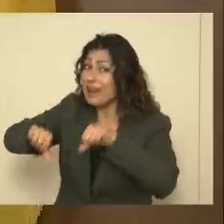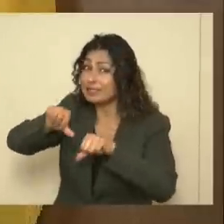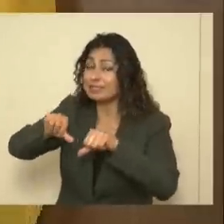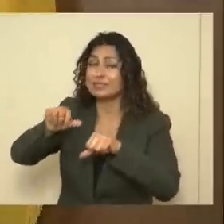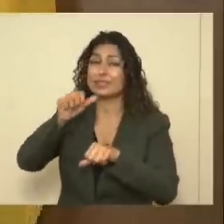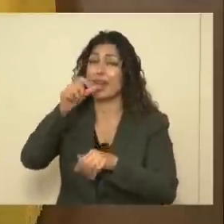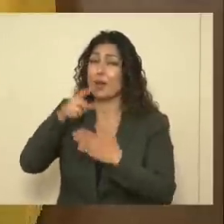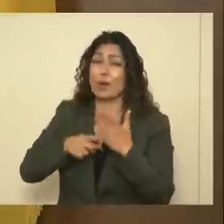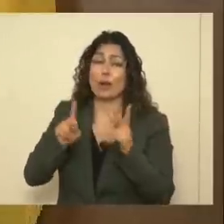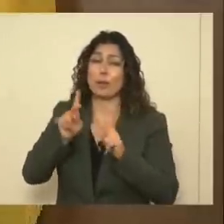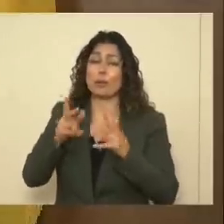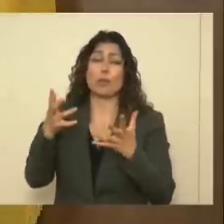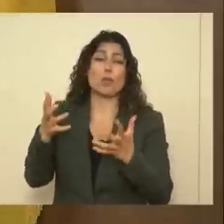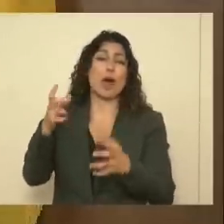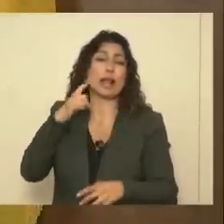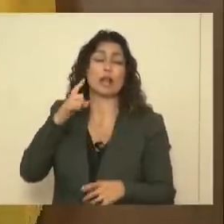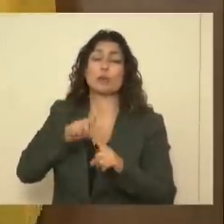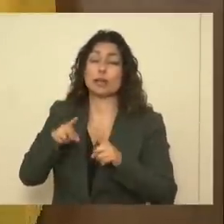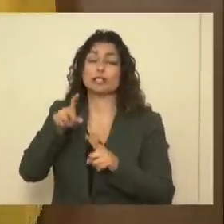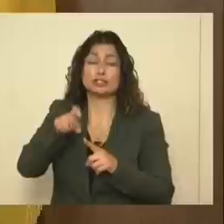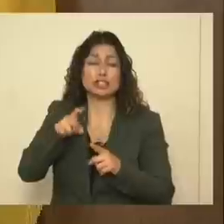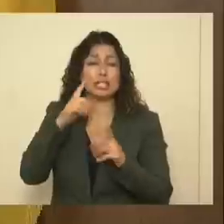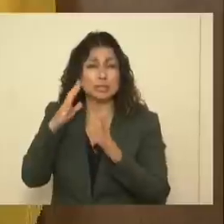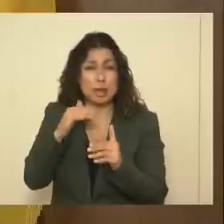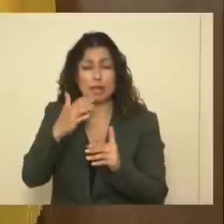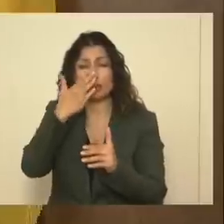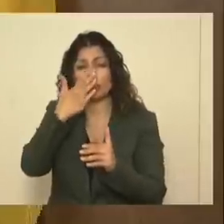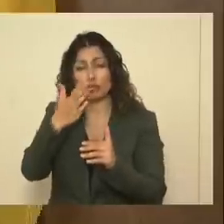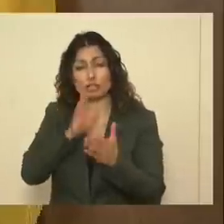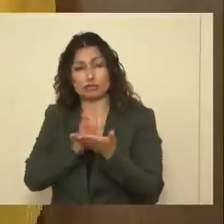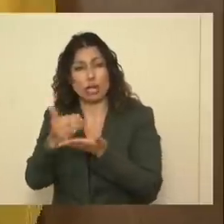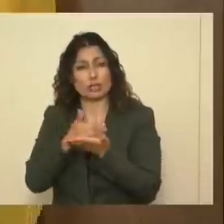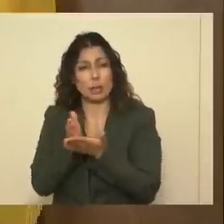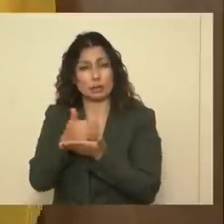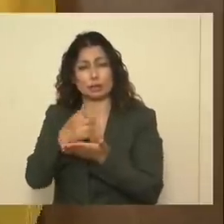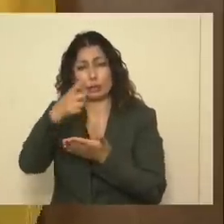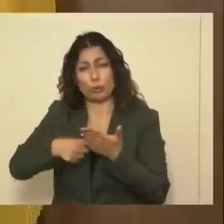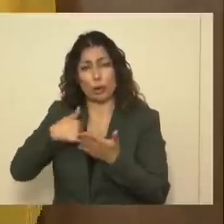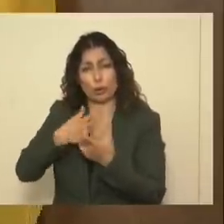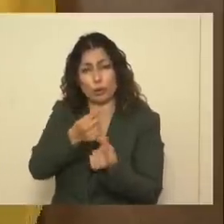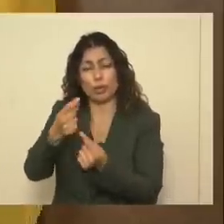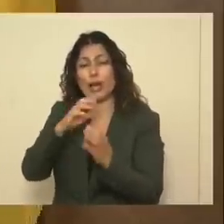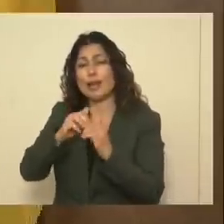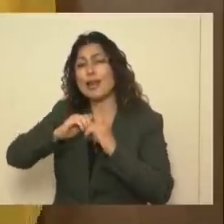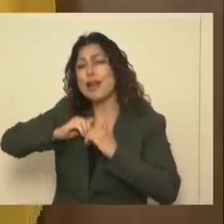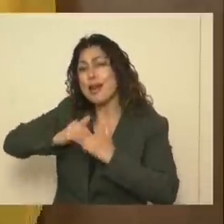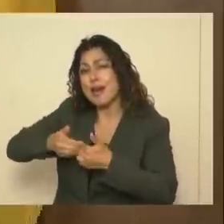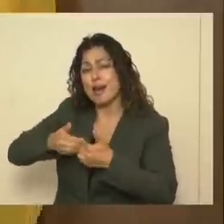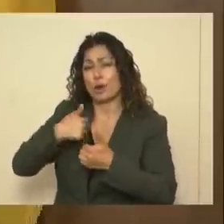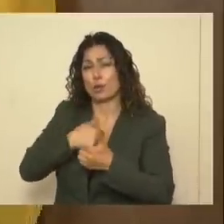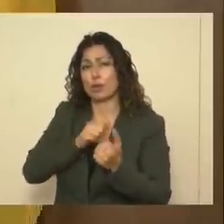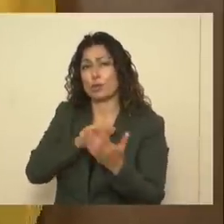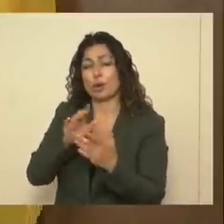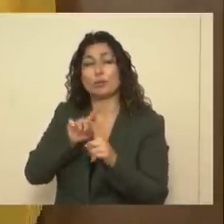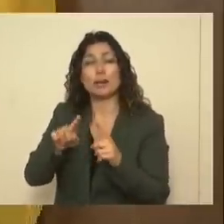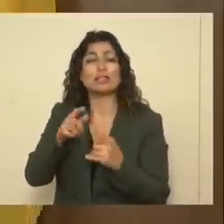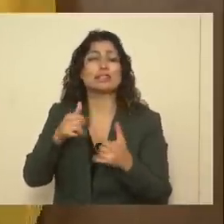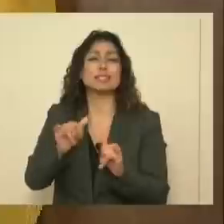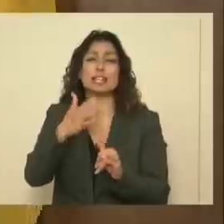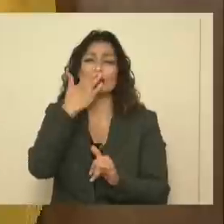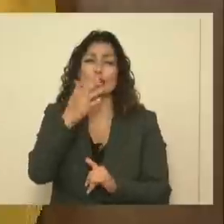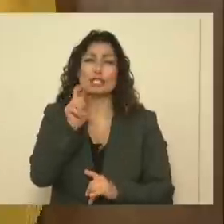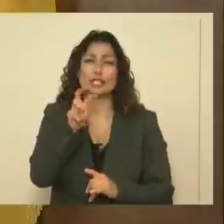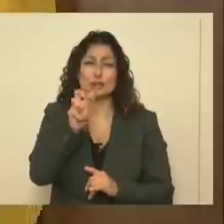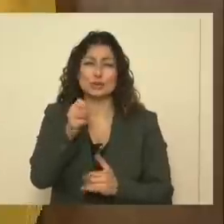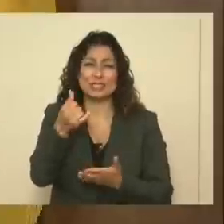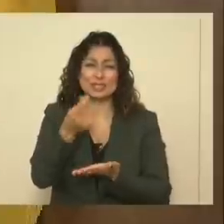always what people want to hear, but they should expect, transparency and what we're doing and how we do it. But it is good news this week,